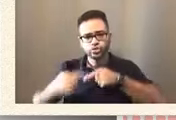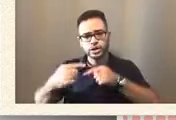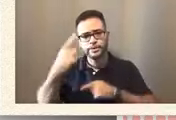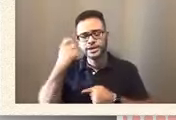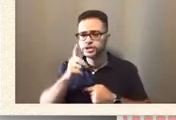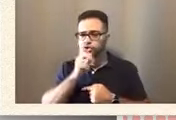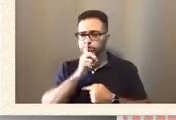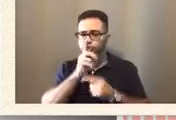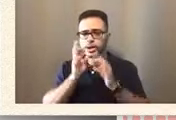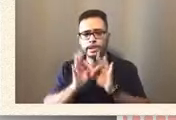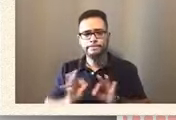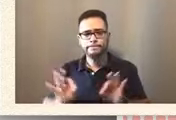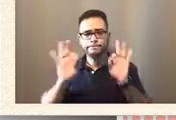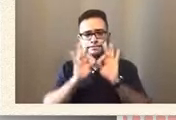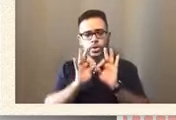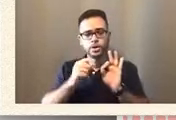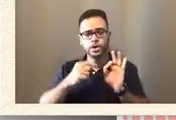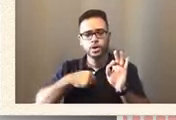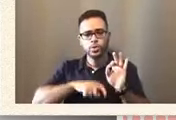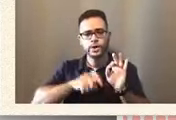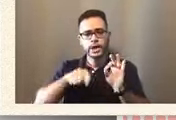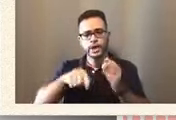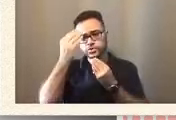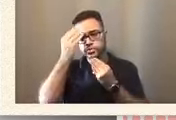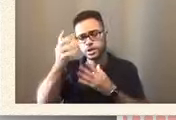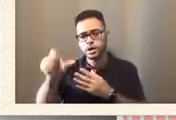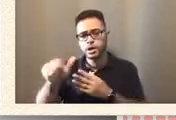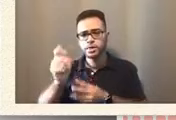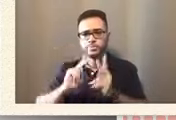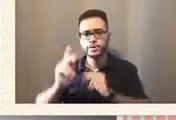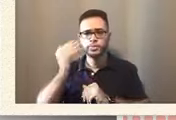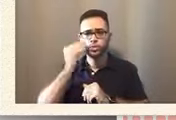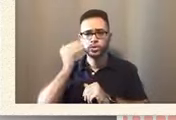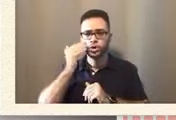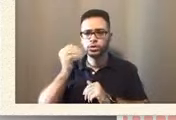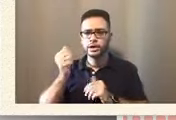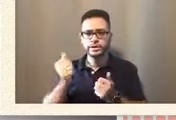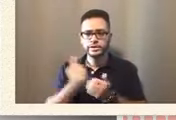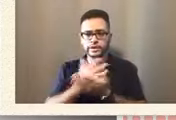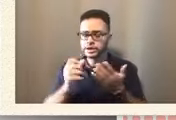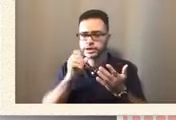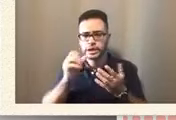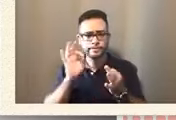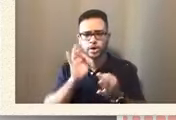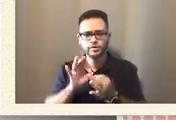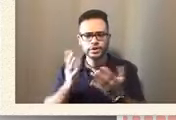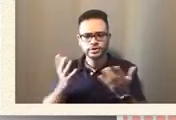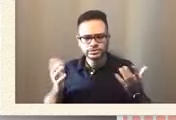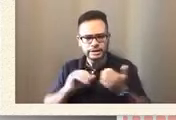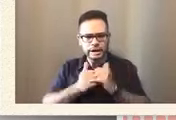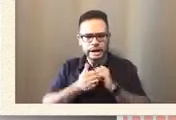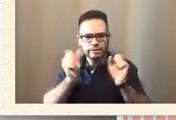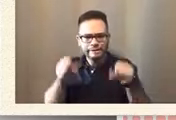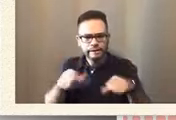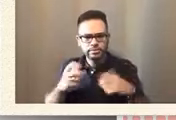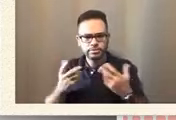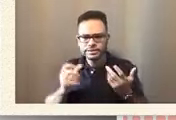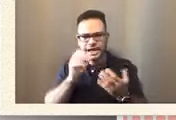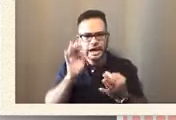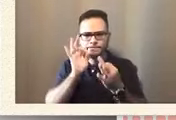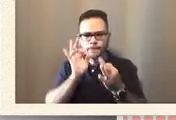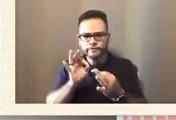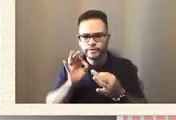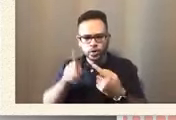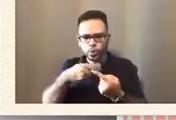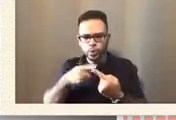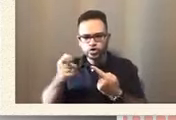we let people know that everything is not perfect. How could it be? It's not perfect. when you have a kid without